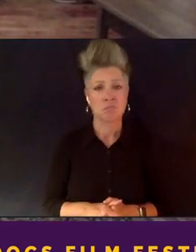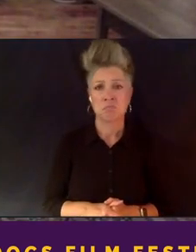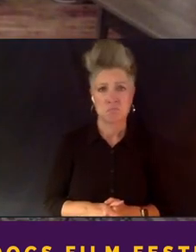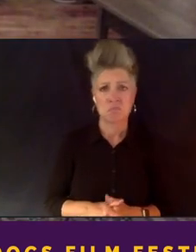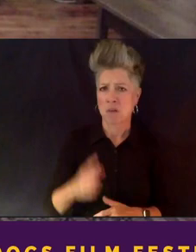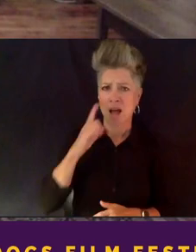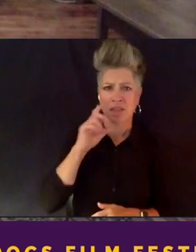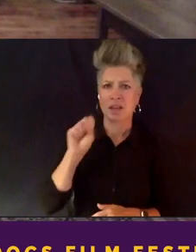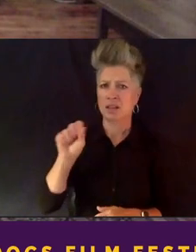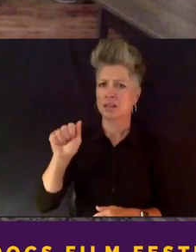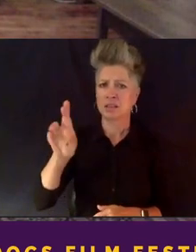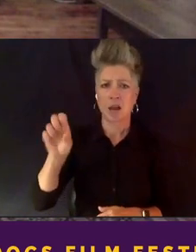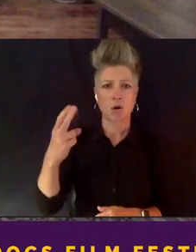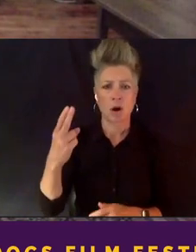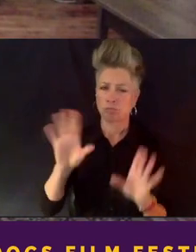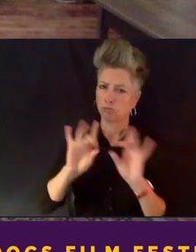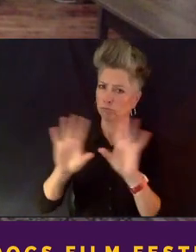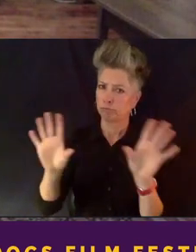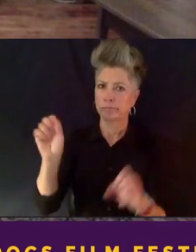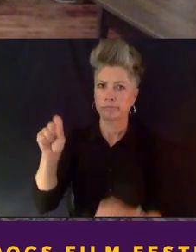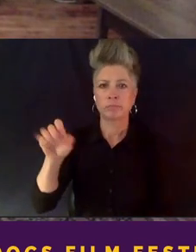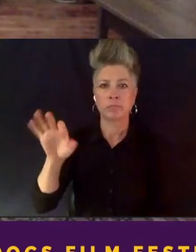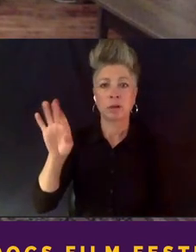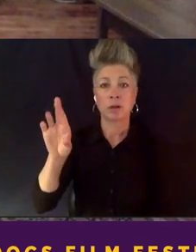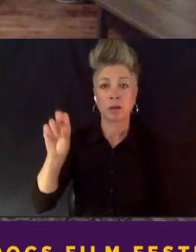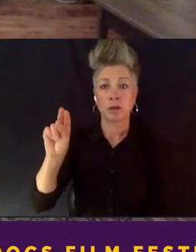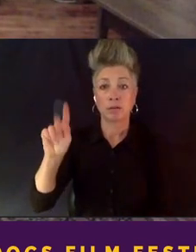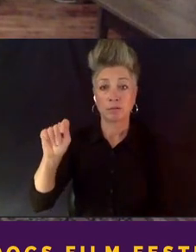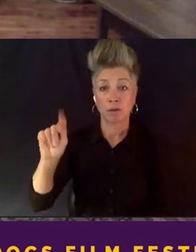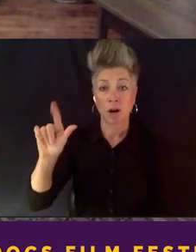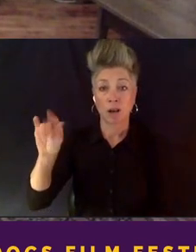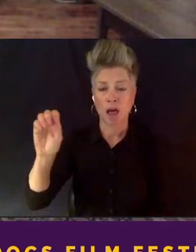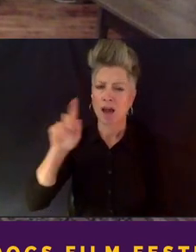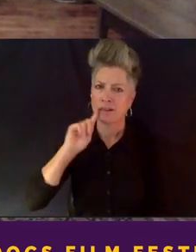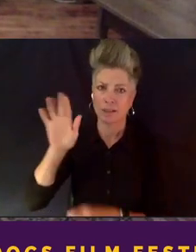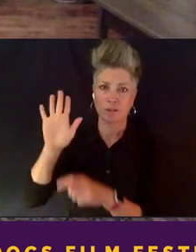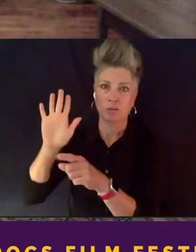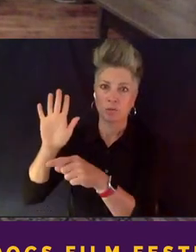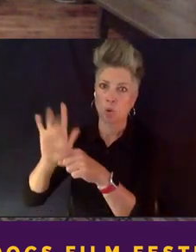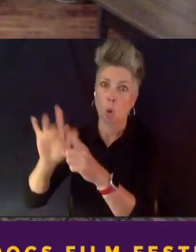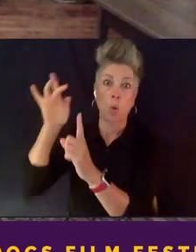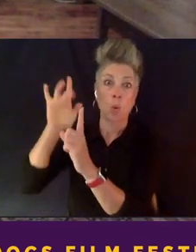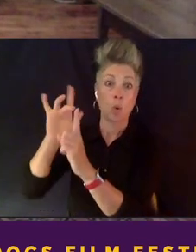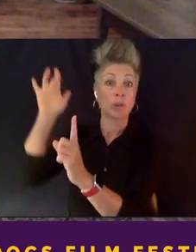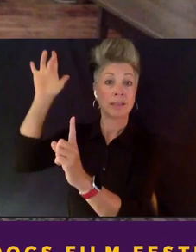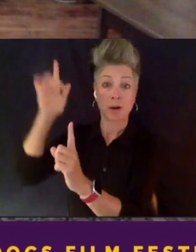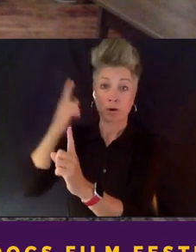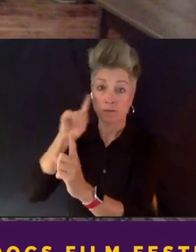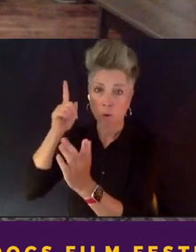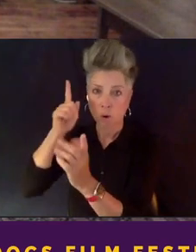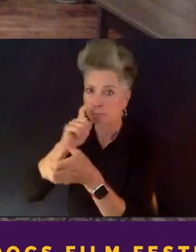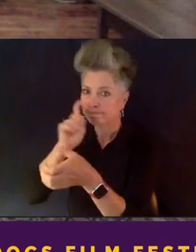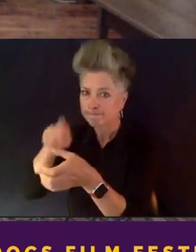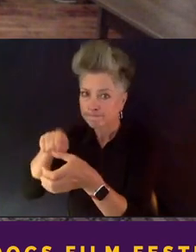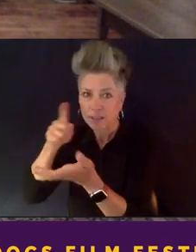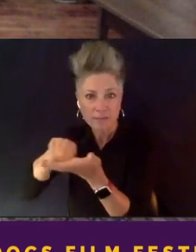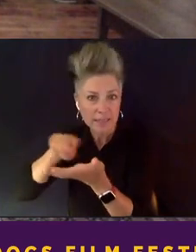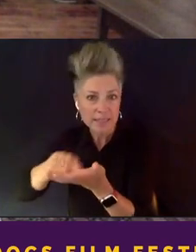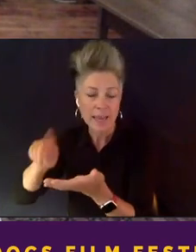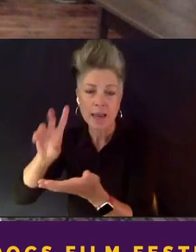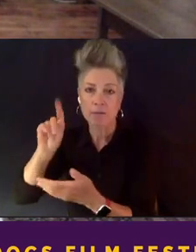well. Obviously frontline is gold standard, uh, for, uh, investigative documentaries, HBO, uh,